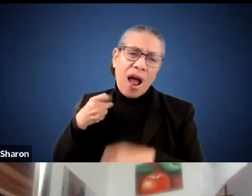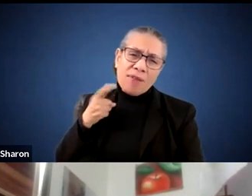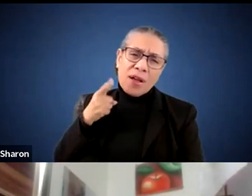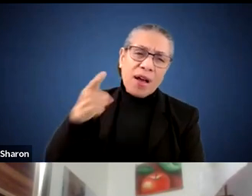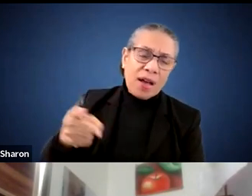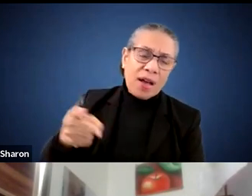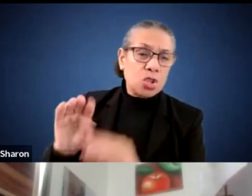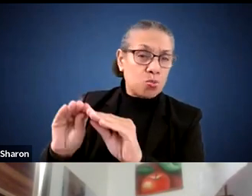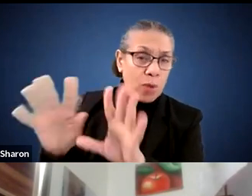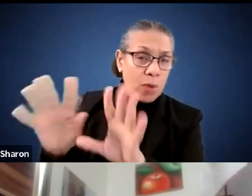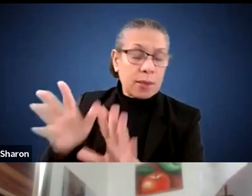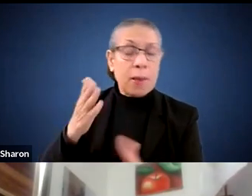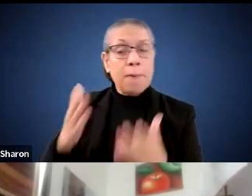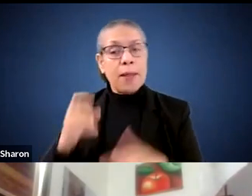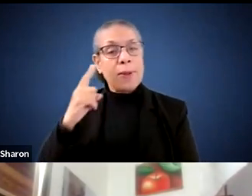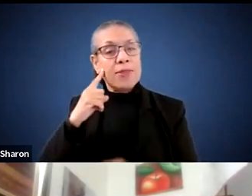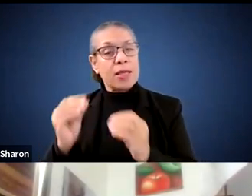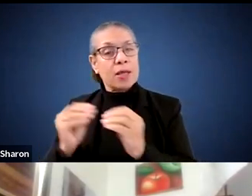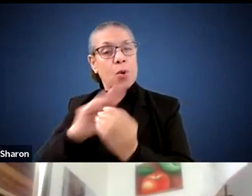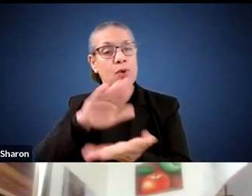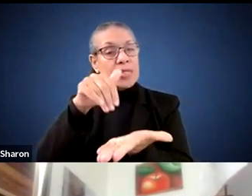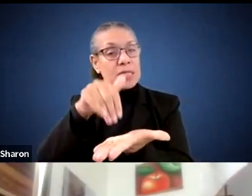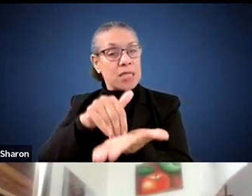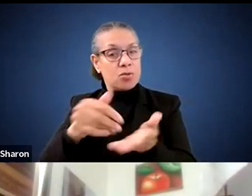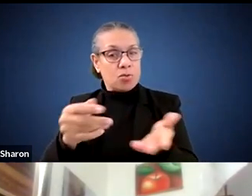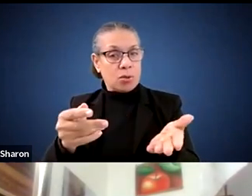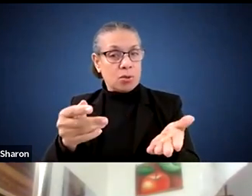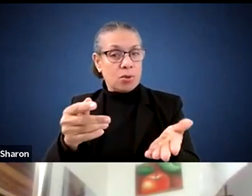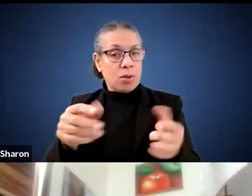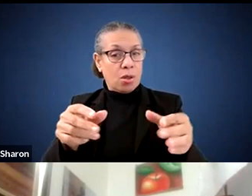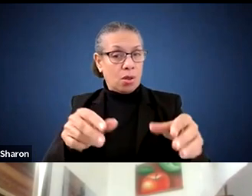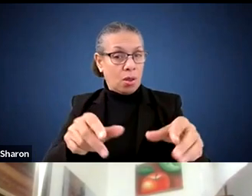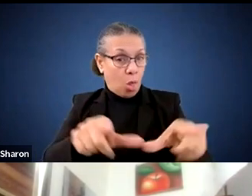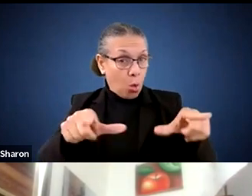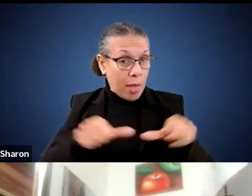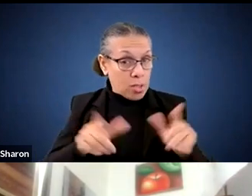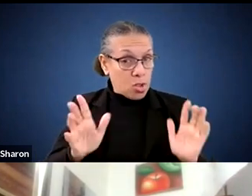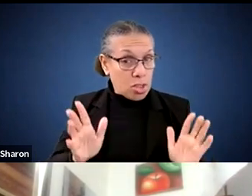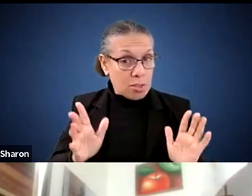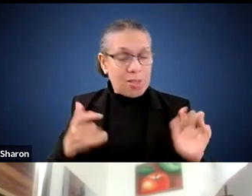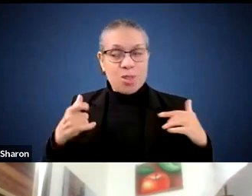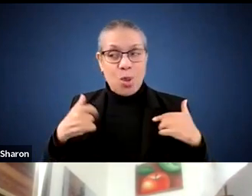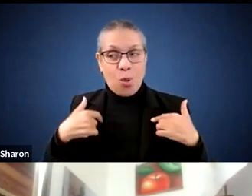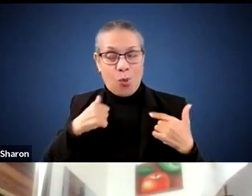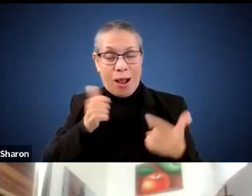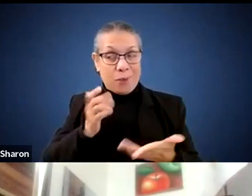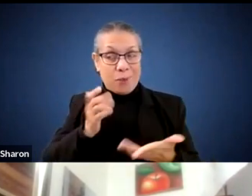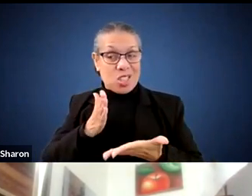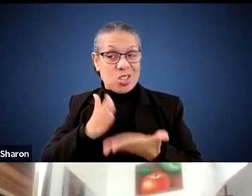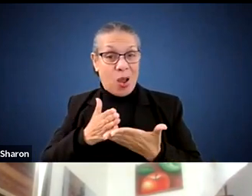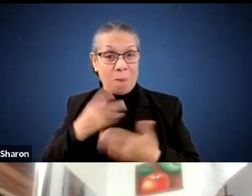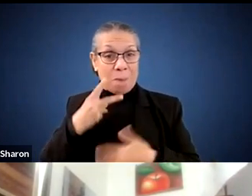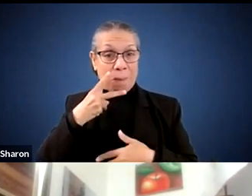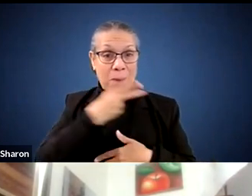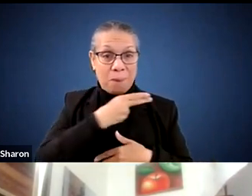may make sense to also consider a central location like we have for the Carter school. So that's, I'll get off the soapbox on that. I,